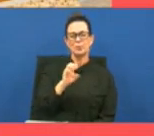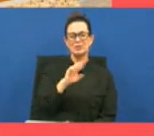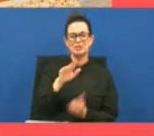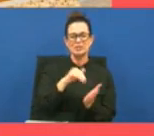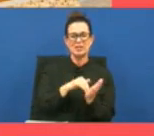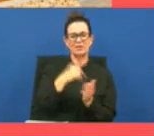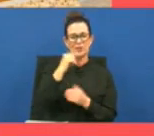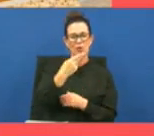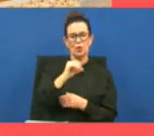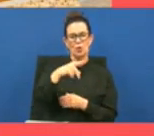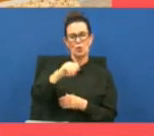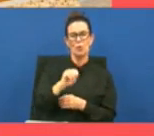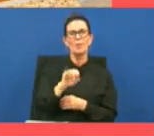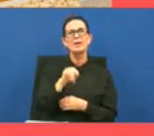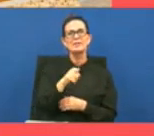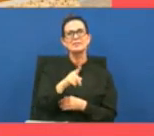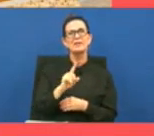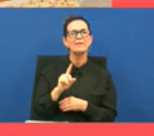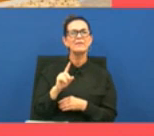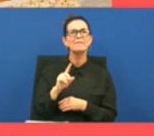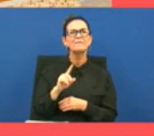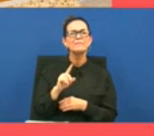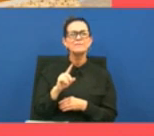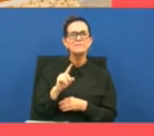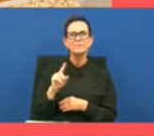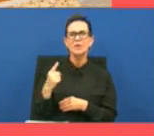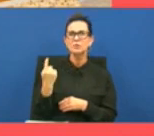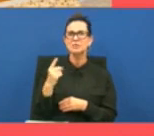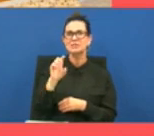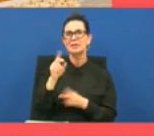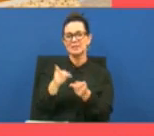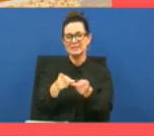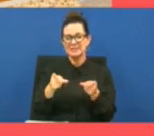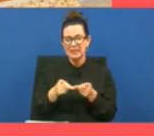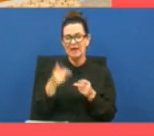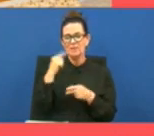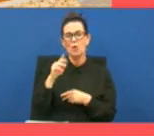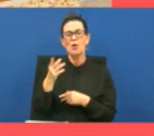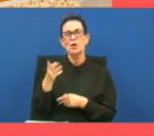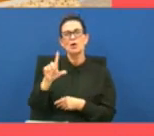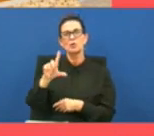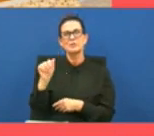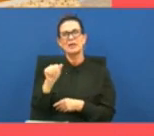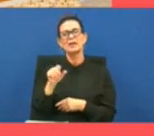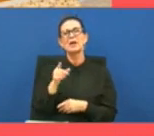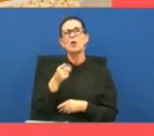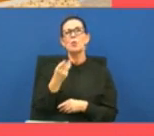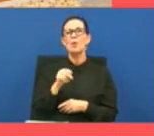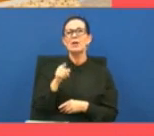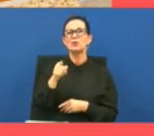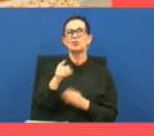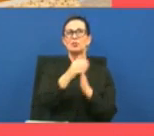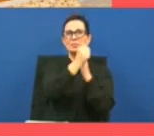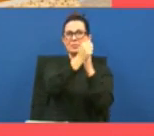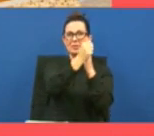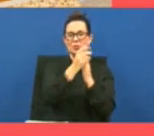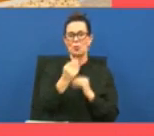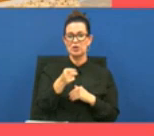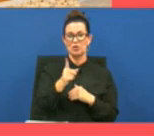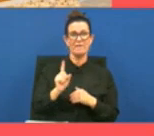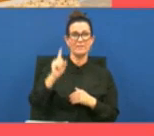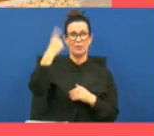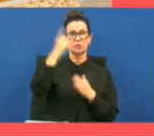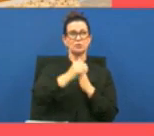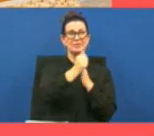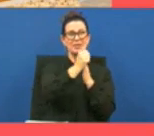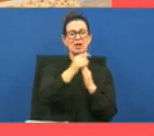first crisis stabilization center in the state of louisiana and a lot of people understand that when you are a pioneer and when you go first you're going to